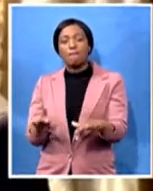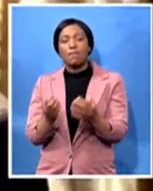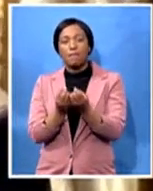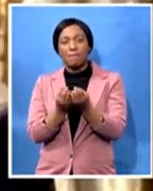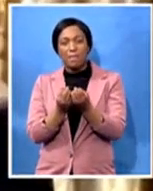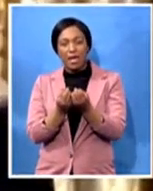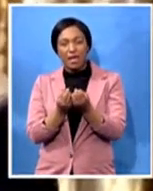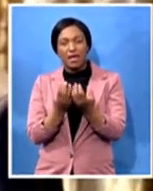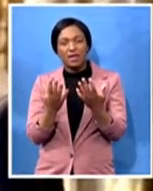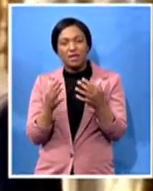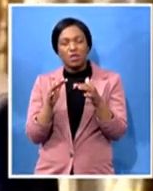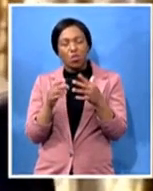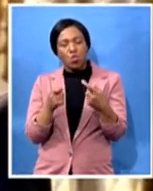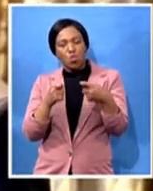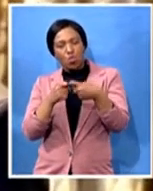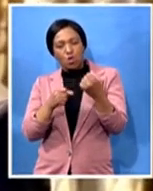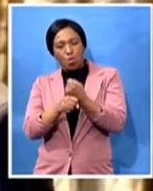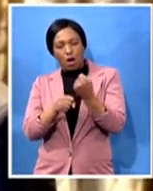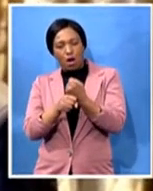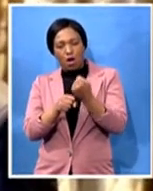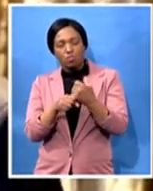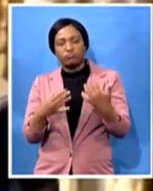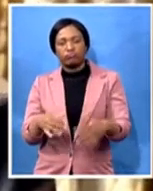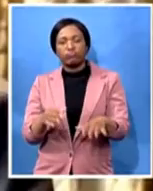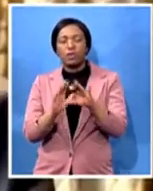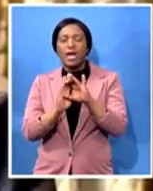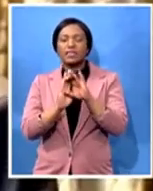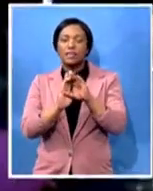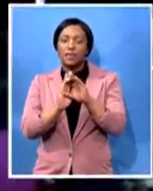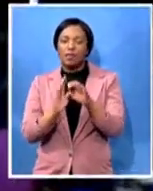example he never defied distracting